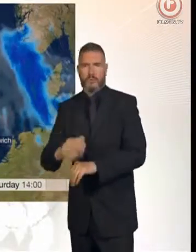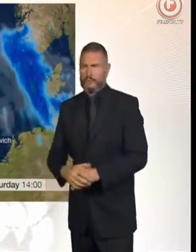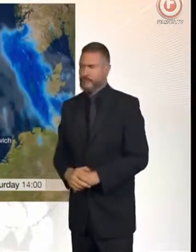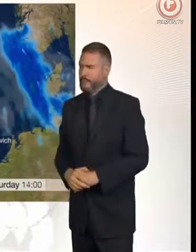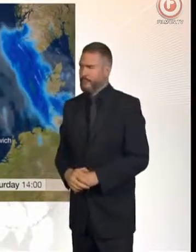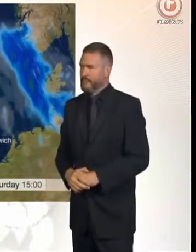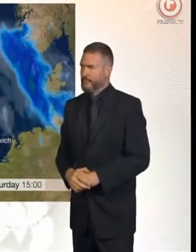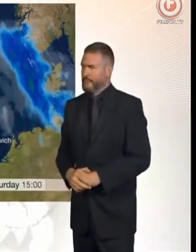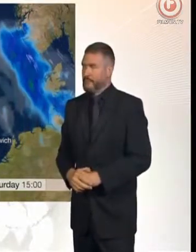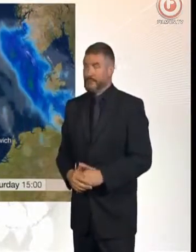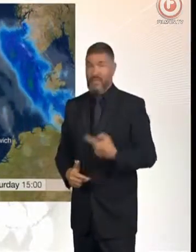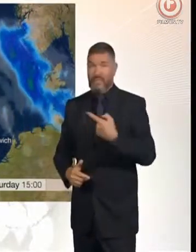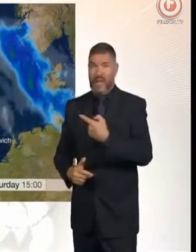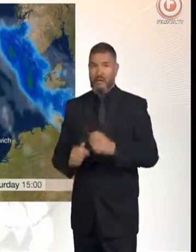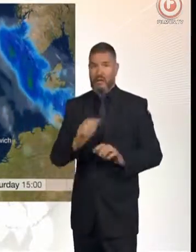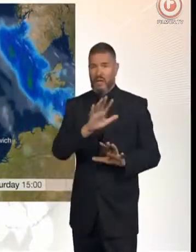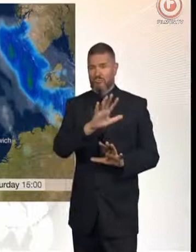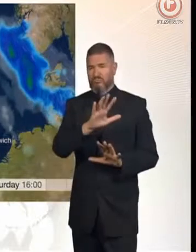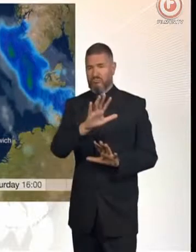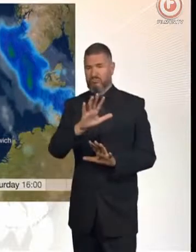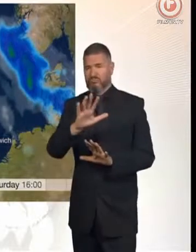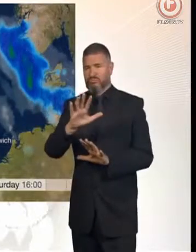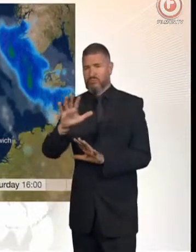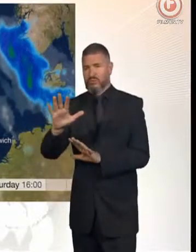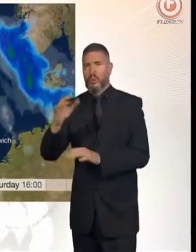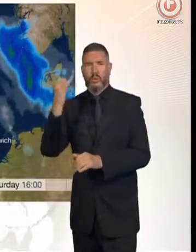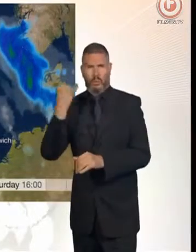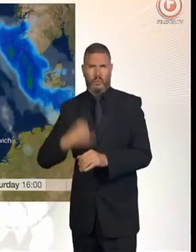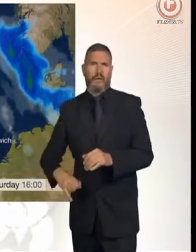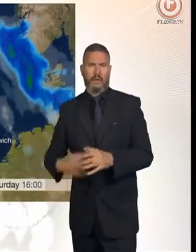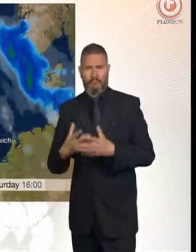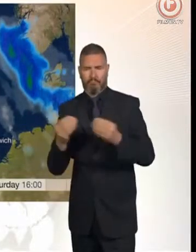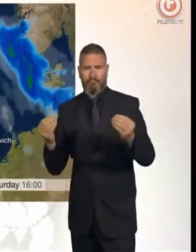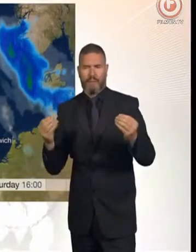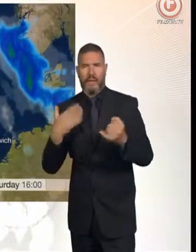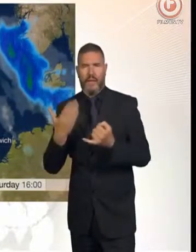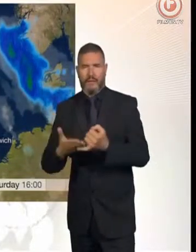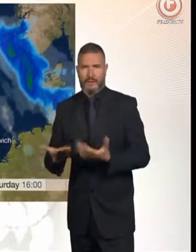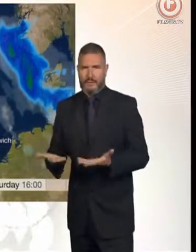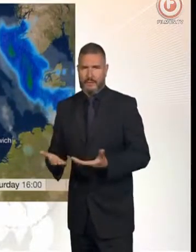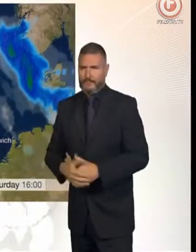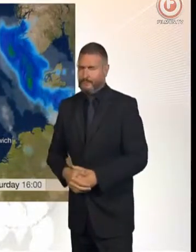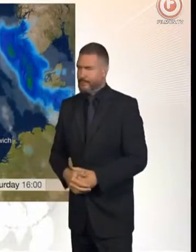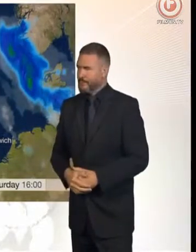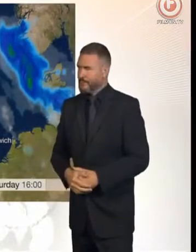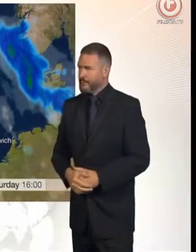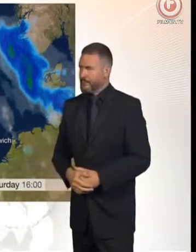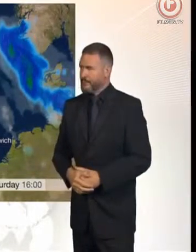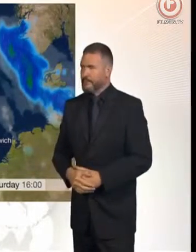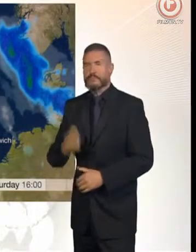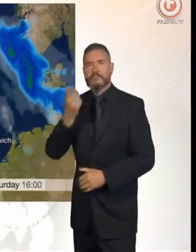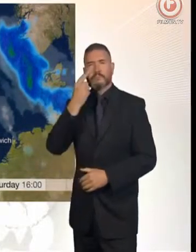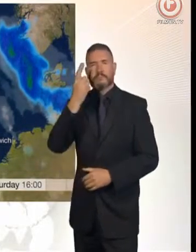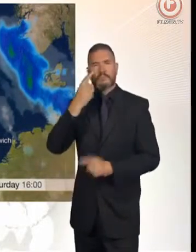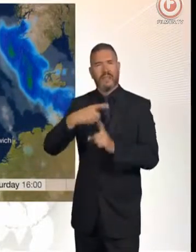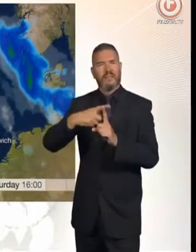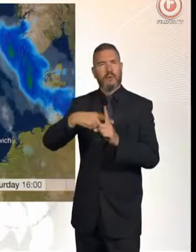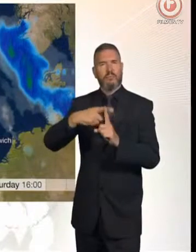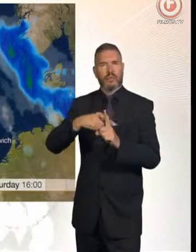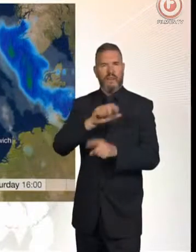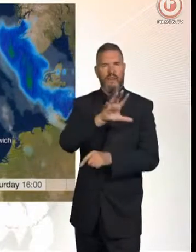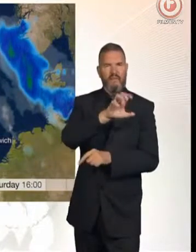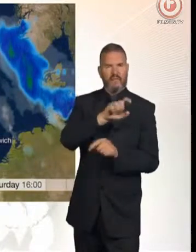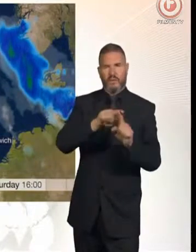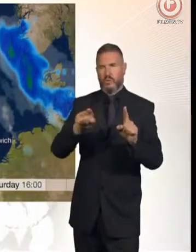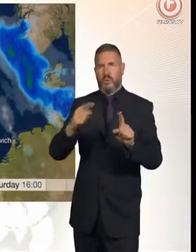and we'll see that weather front, a fairly weak affair, moving its way through the spine of the country by the middle part of the day. Temperatures ranging between 15